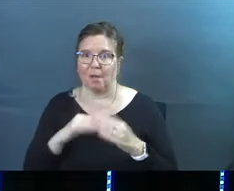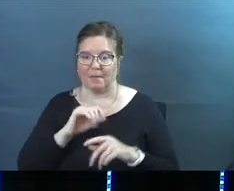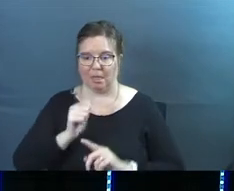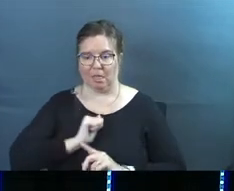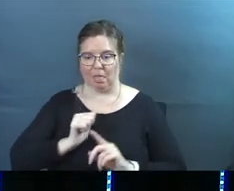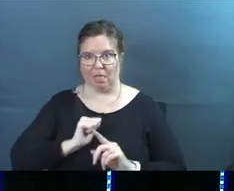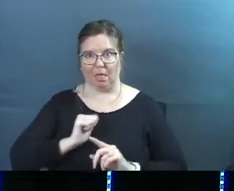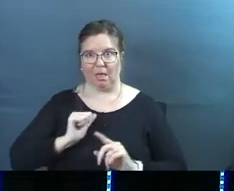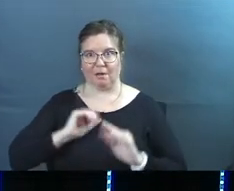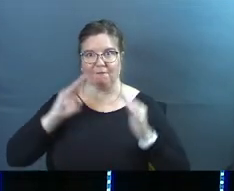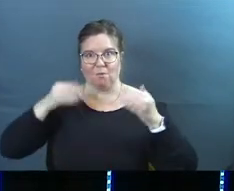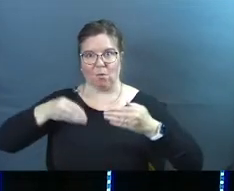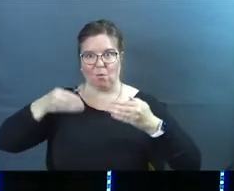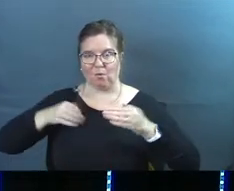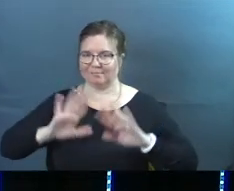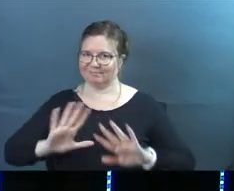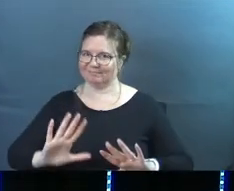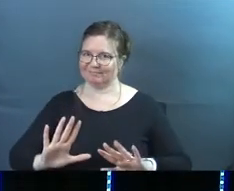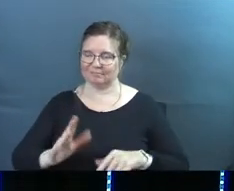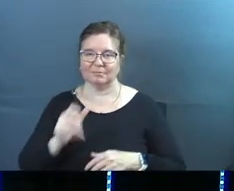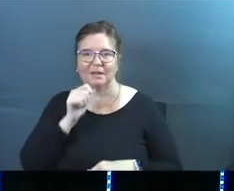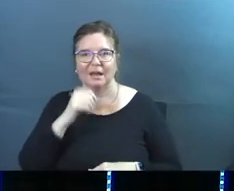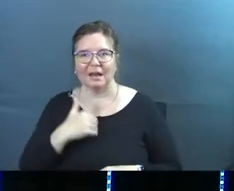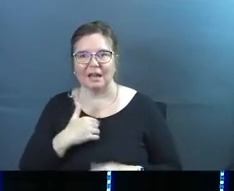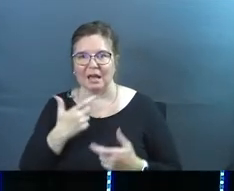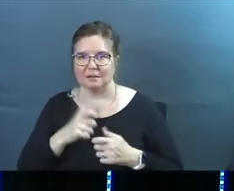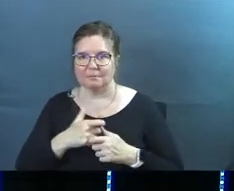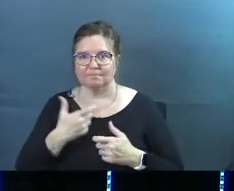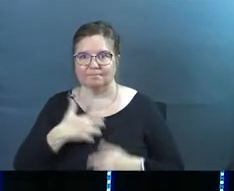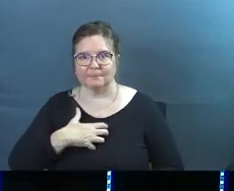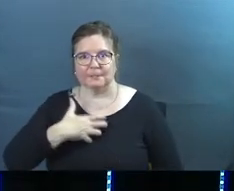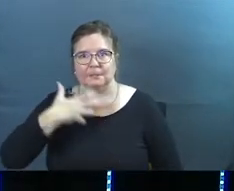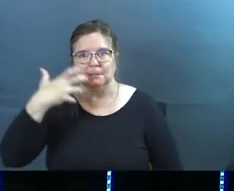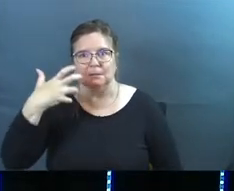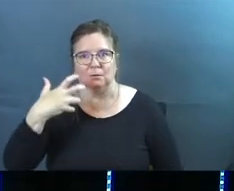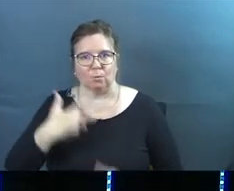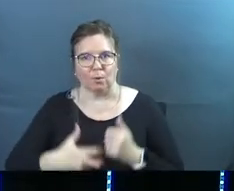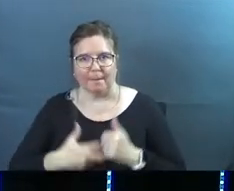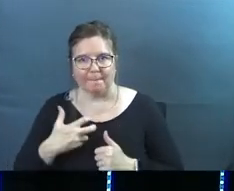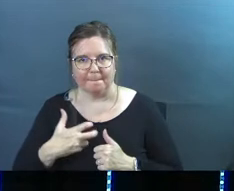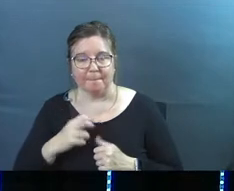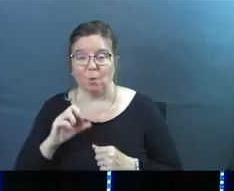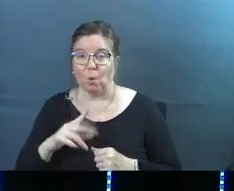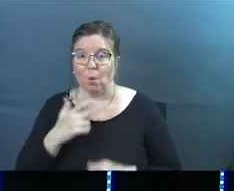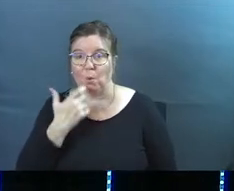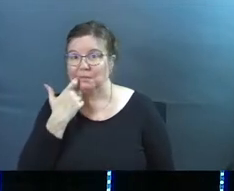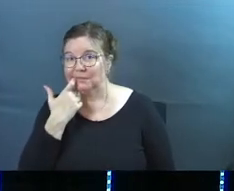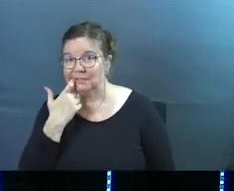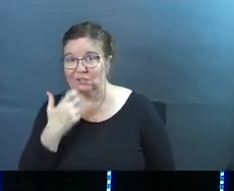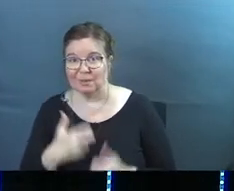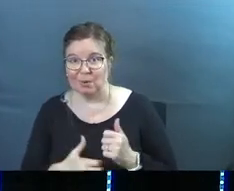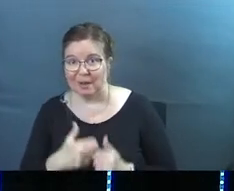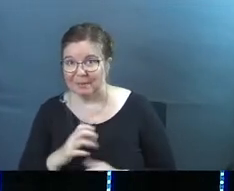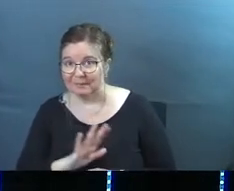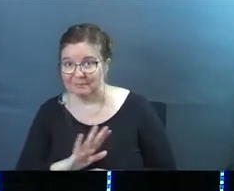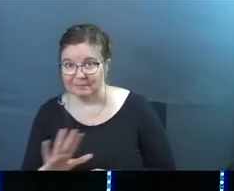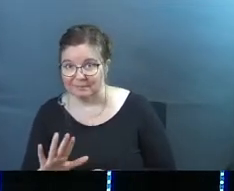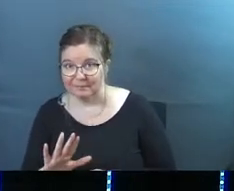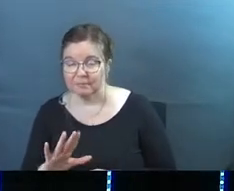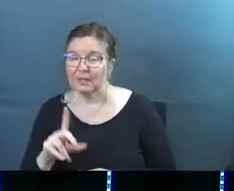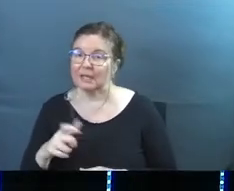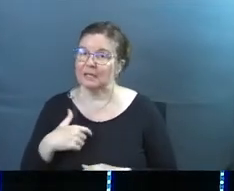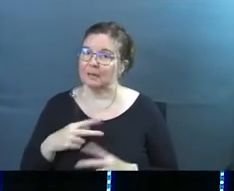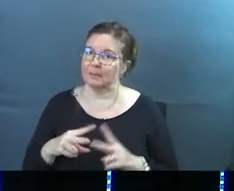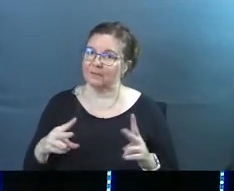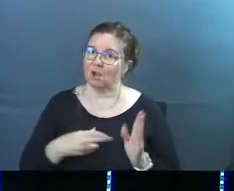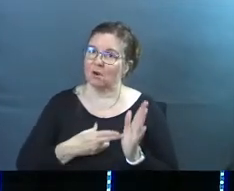about them. Amen? They need to not have an anger problem or an addiction problem. They